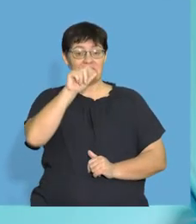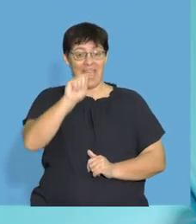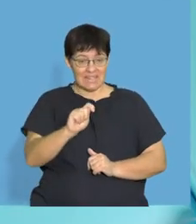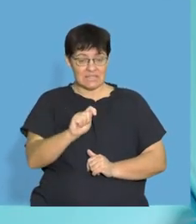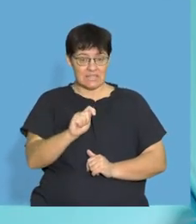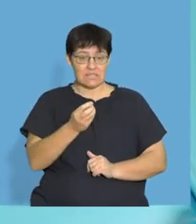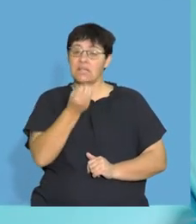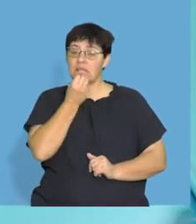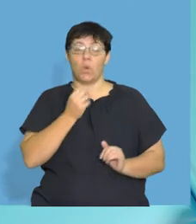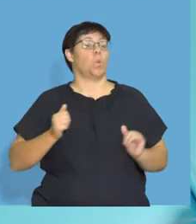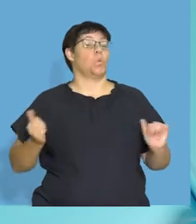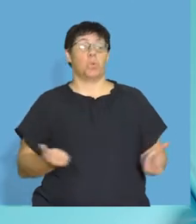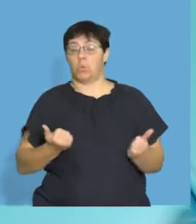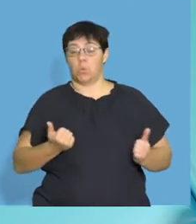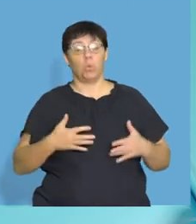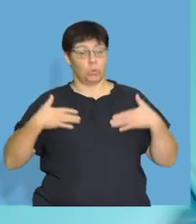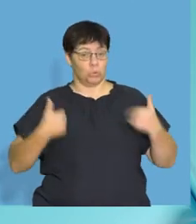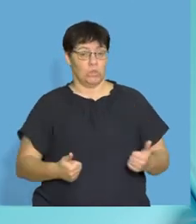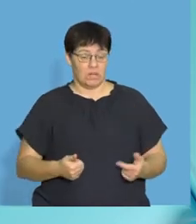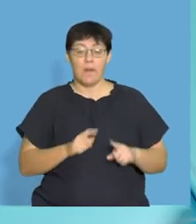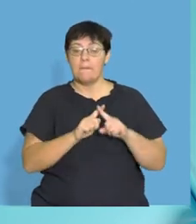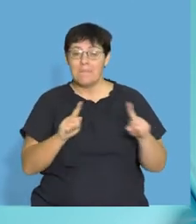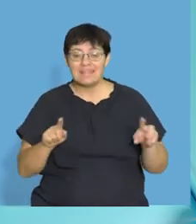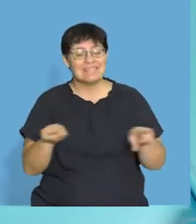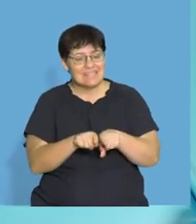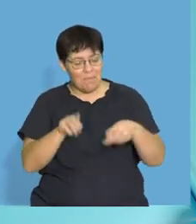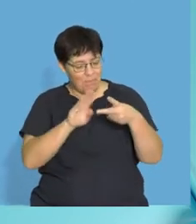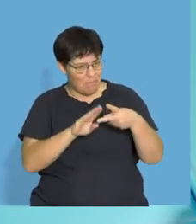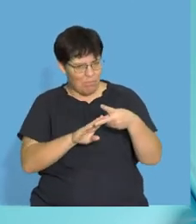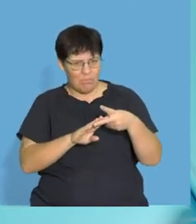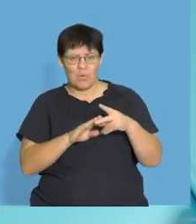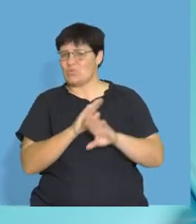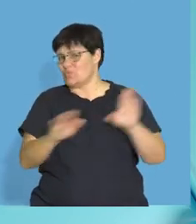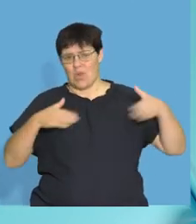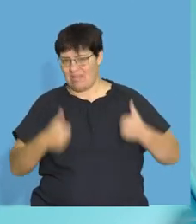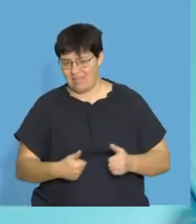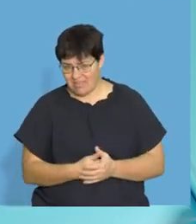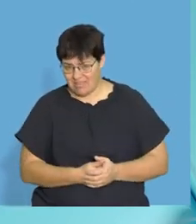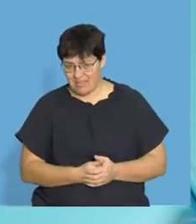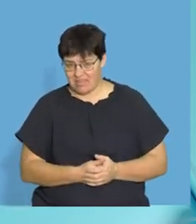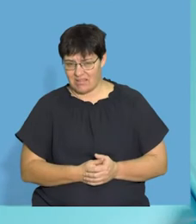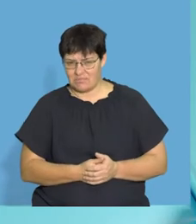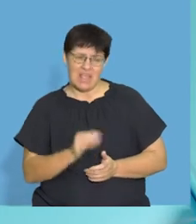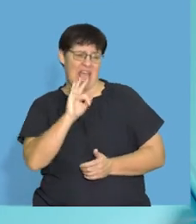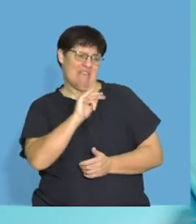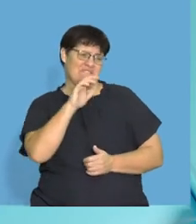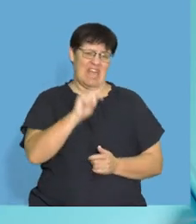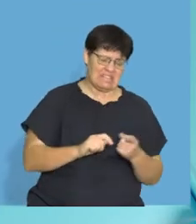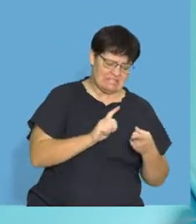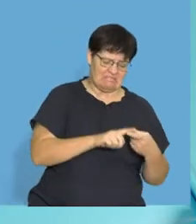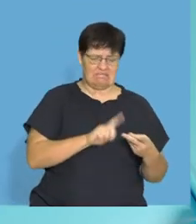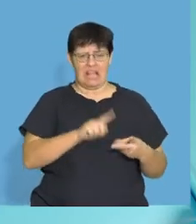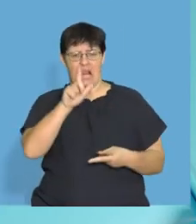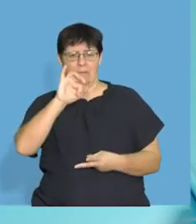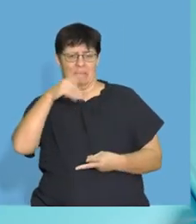but they're also very unhealthy for us. So very often, when I'm going to talk about what fats and lipids